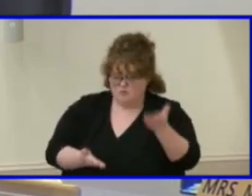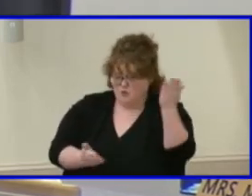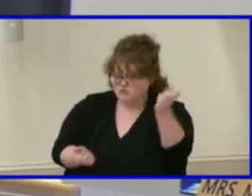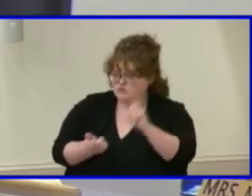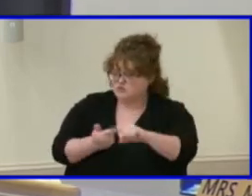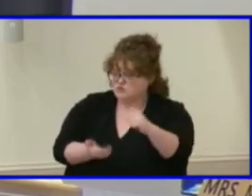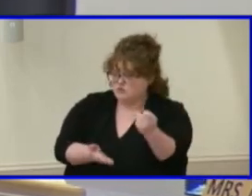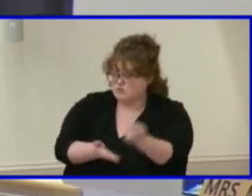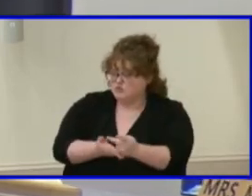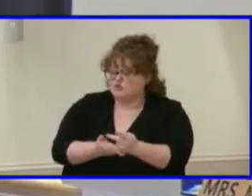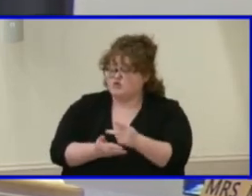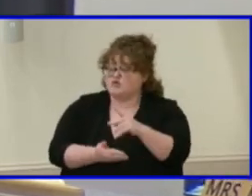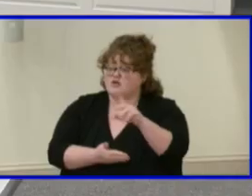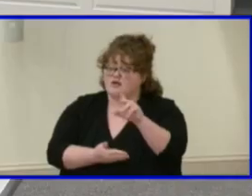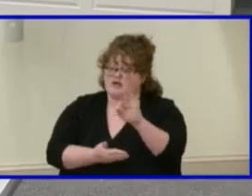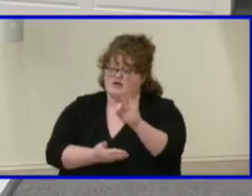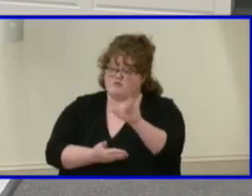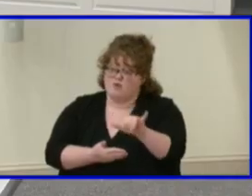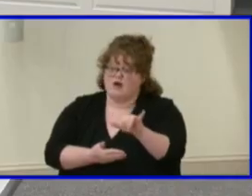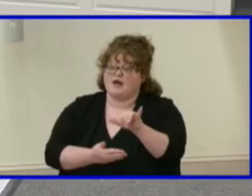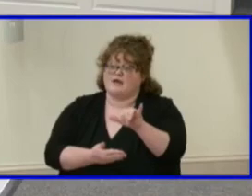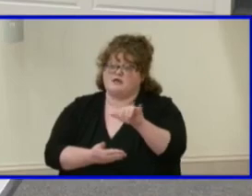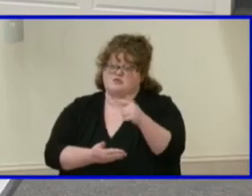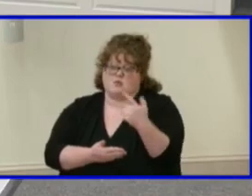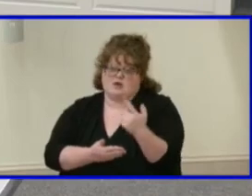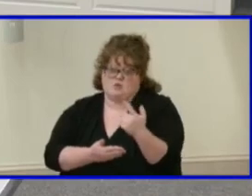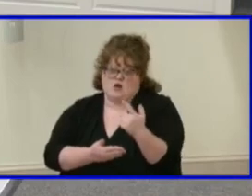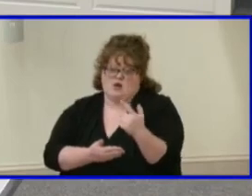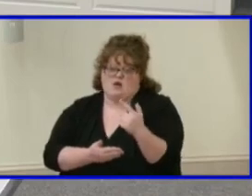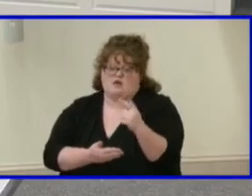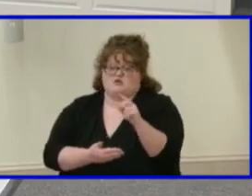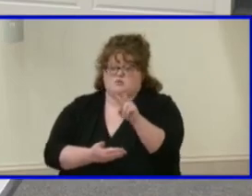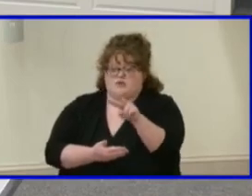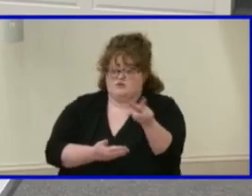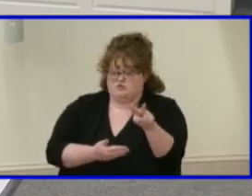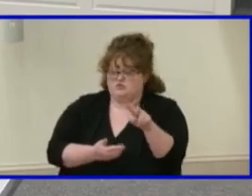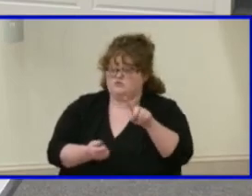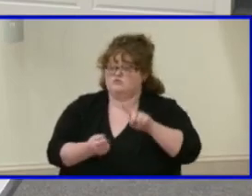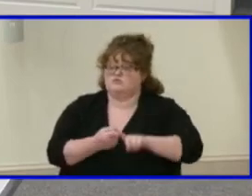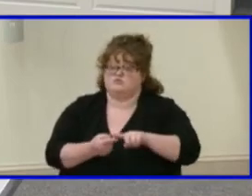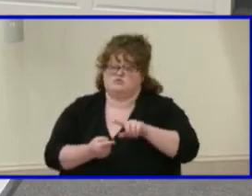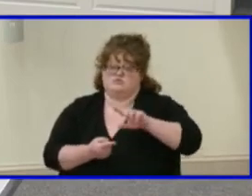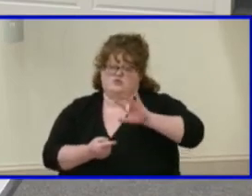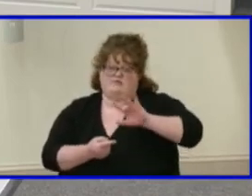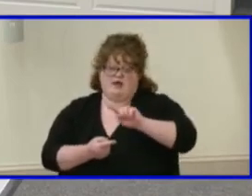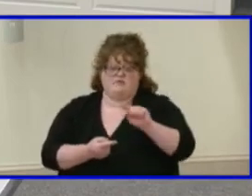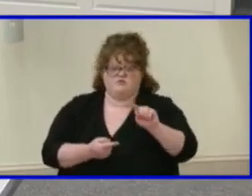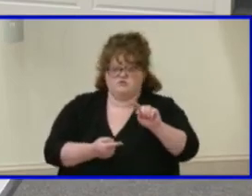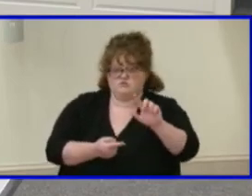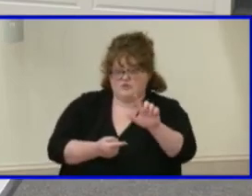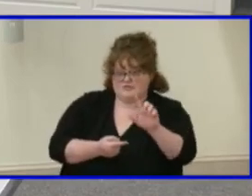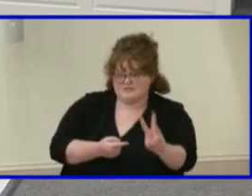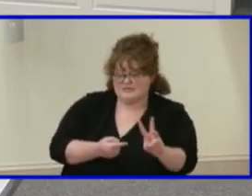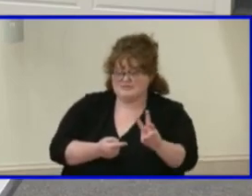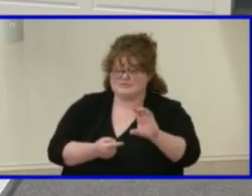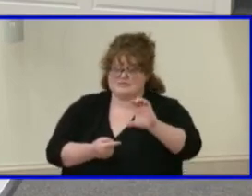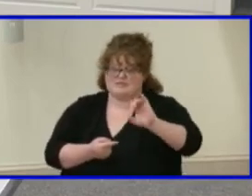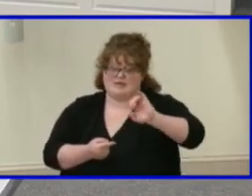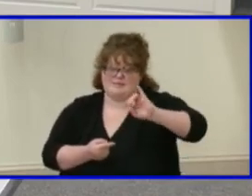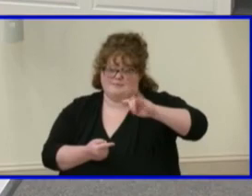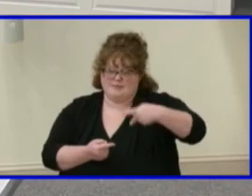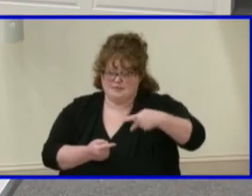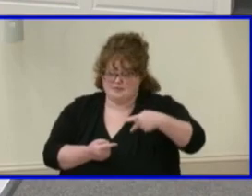2022 to fy 2025 to 2026 capital improvement plan with the addendum